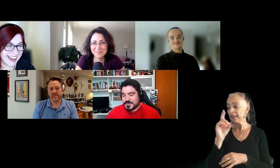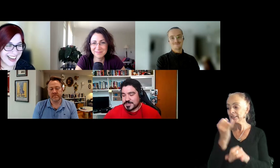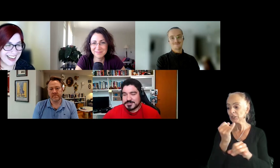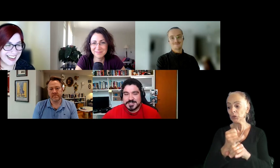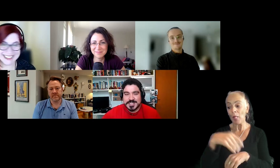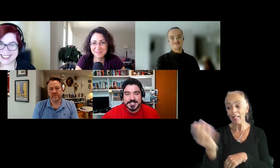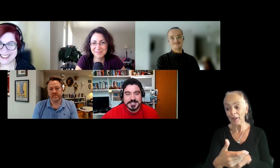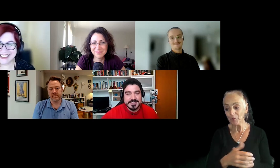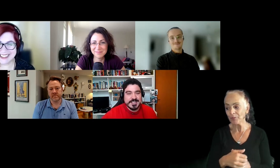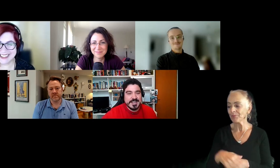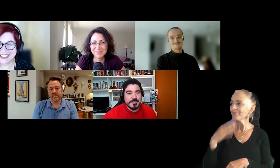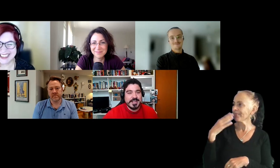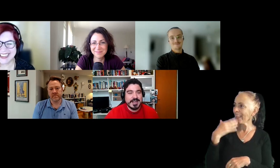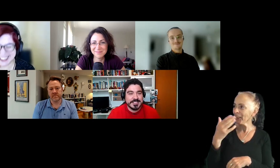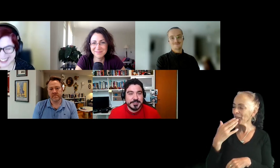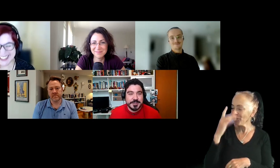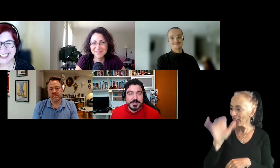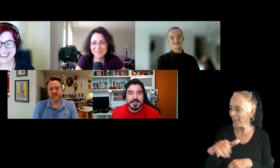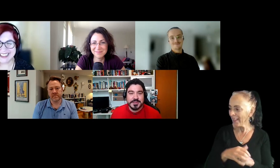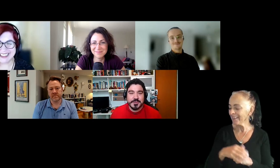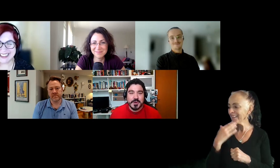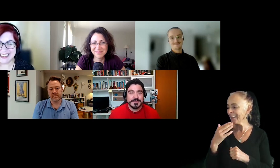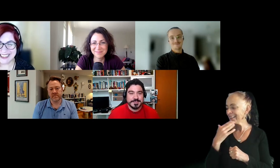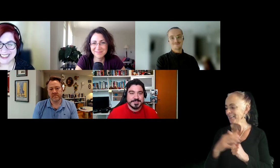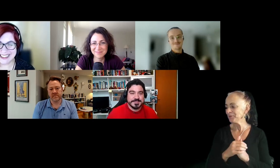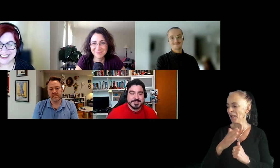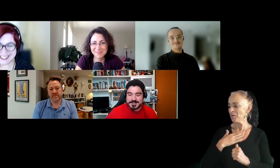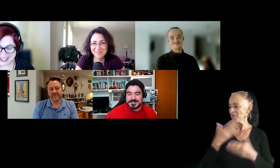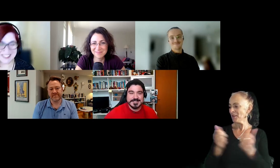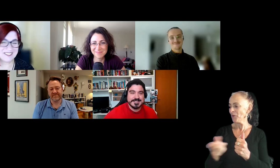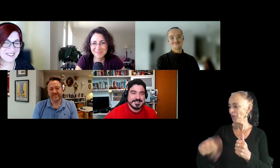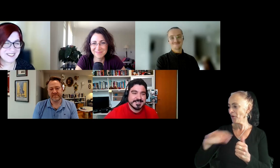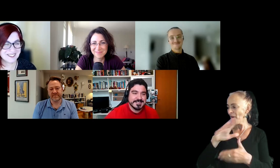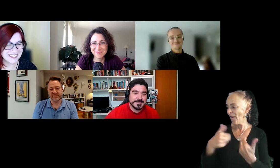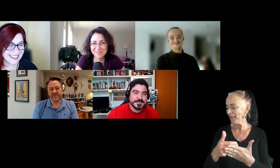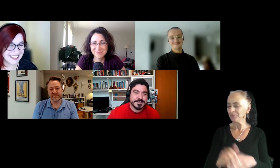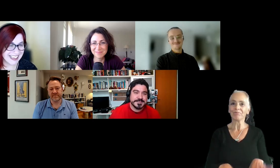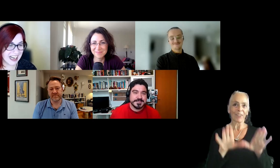Thanks, Vivian, for the invitation. I'm really glad to be here with you all. Awesome.